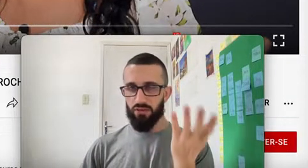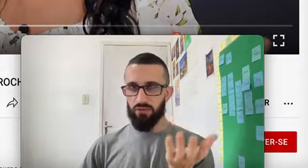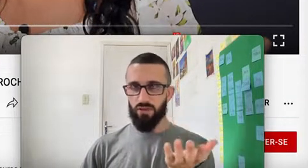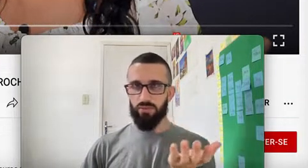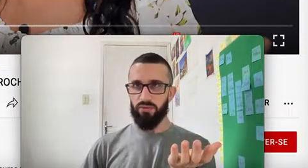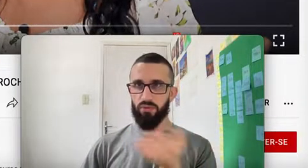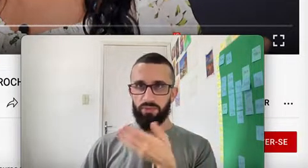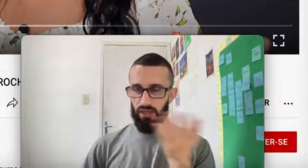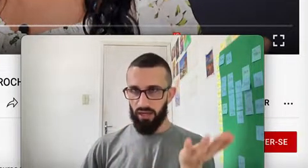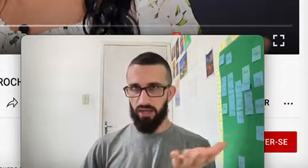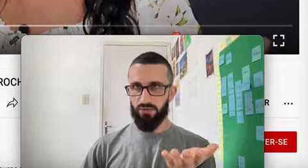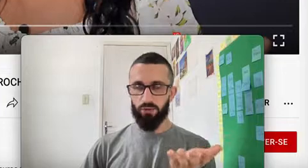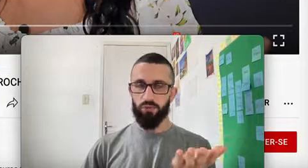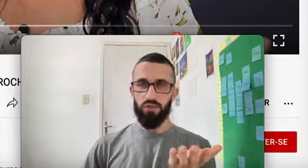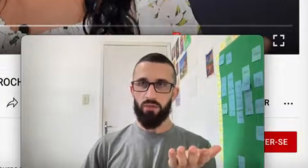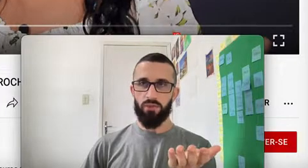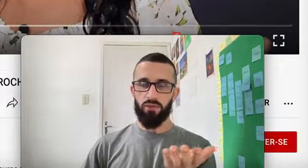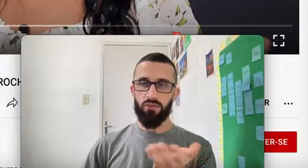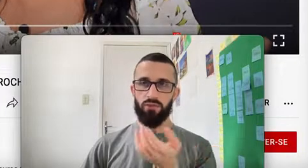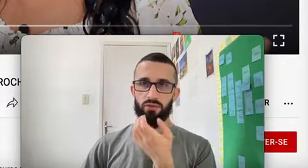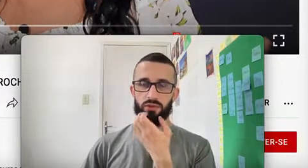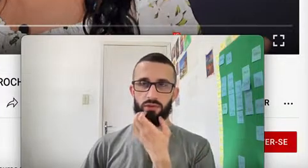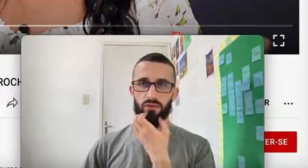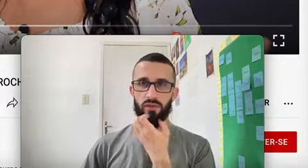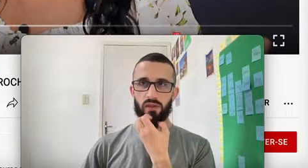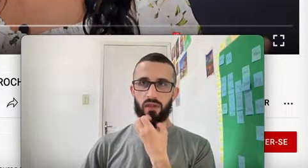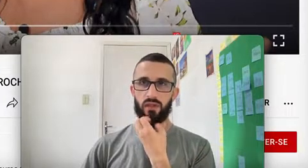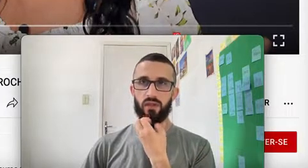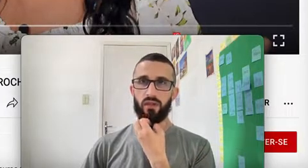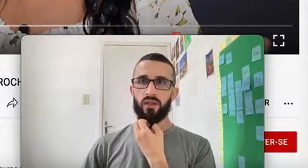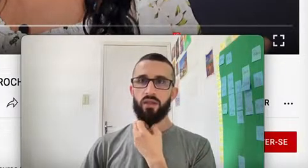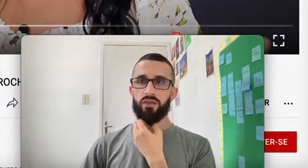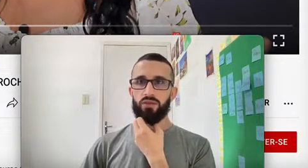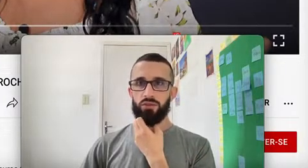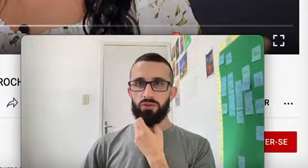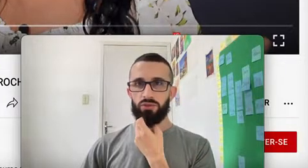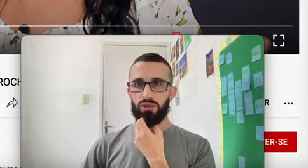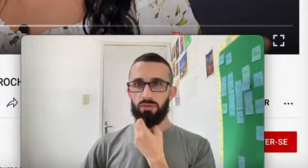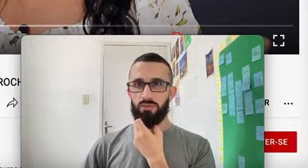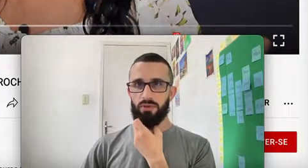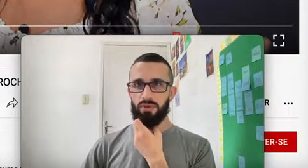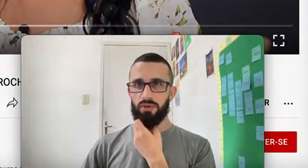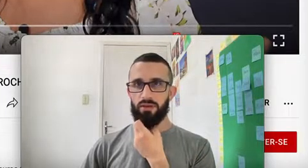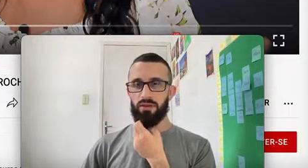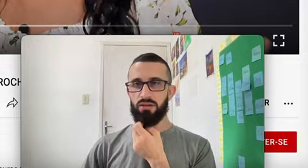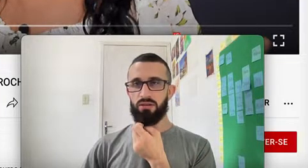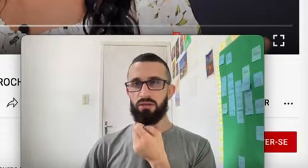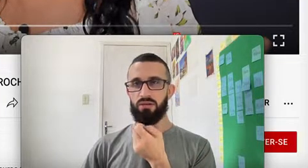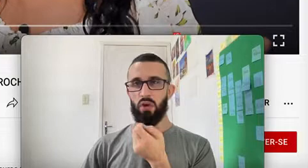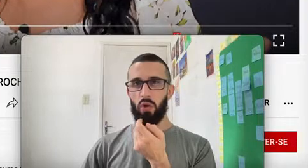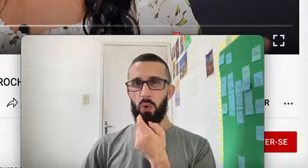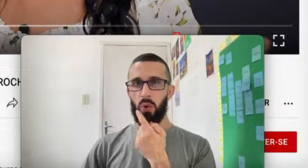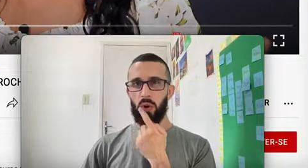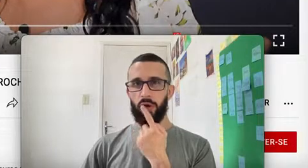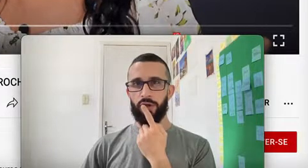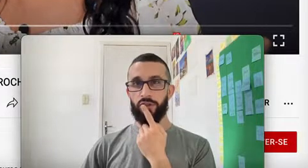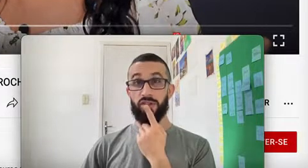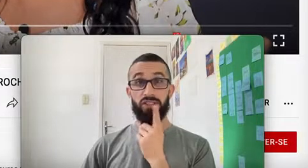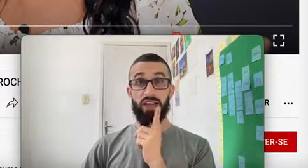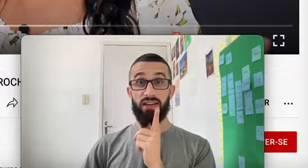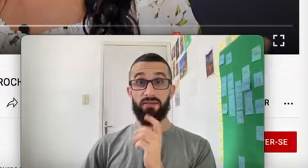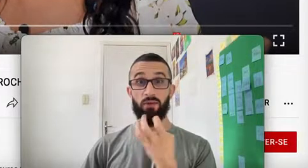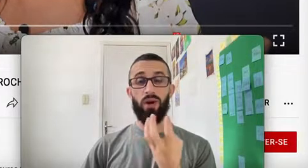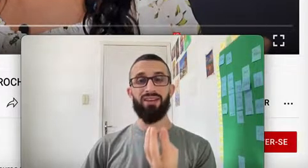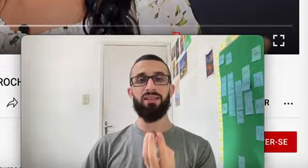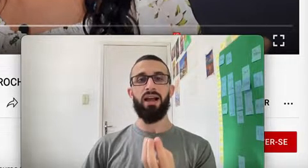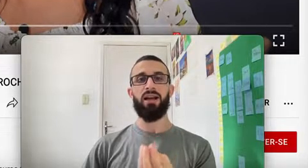So Some Of It Would Be Left Would Not Be Used To Do Something Or To